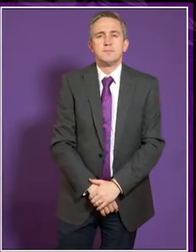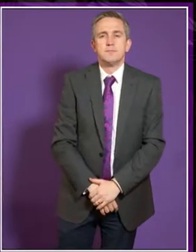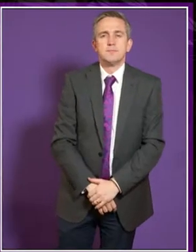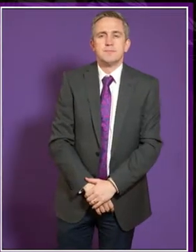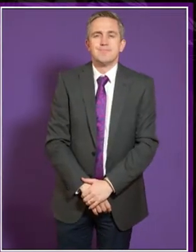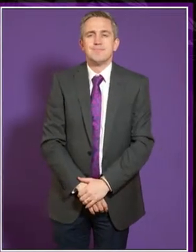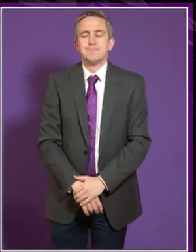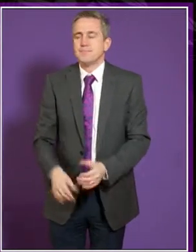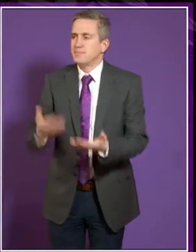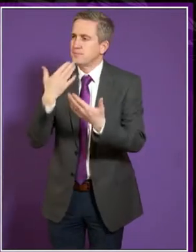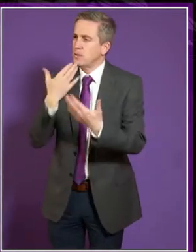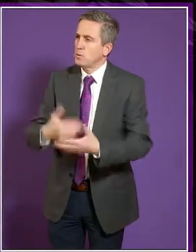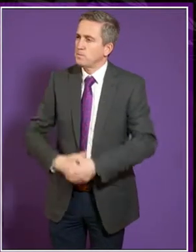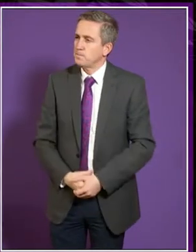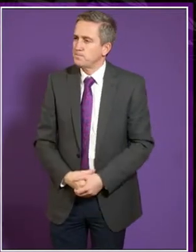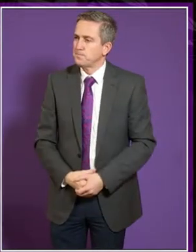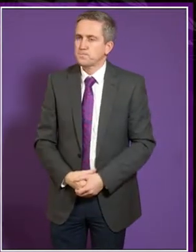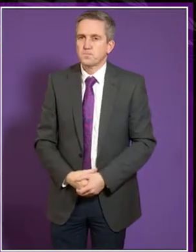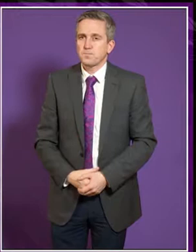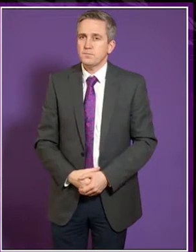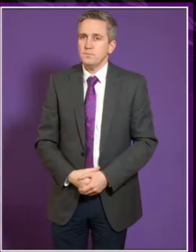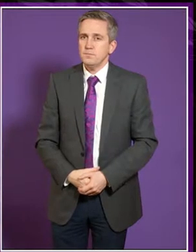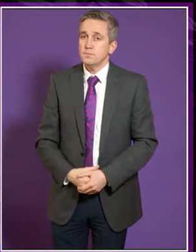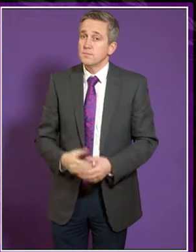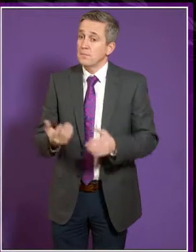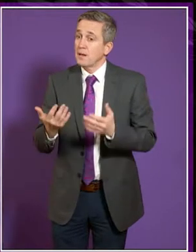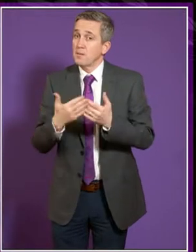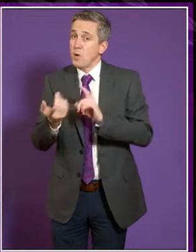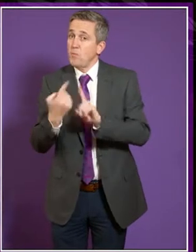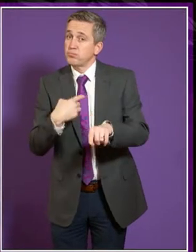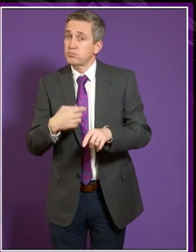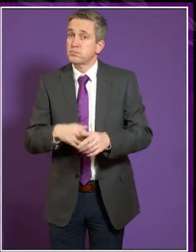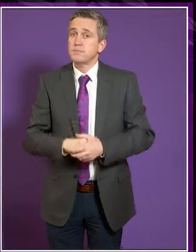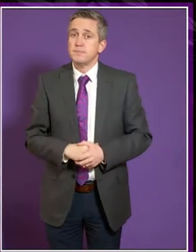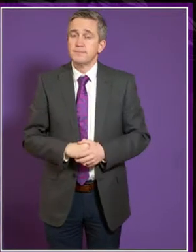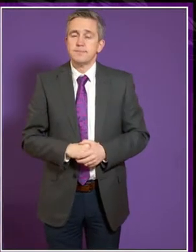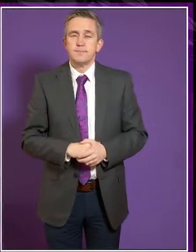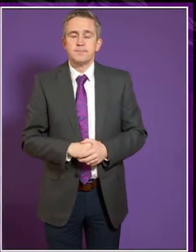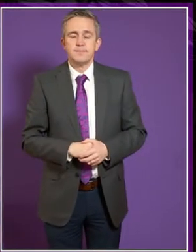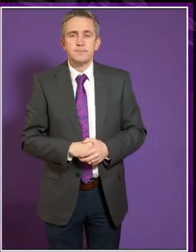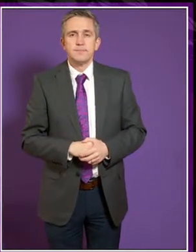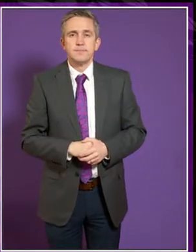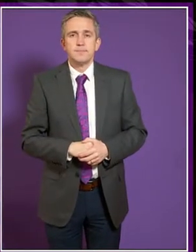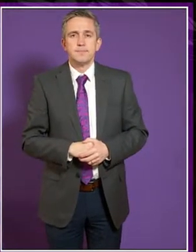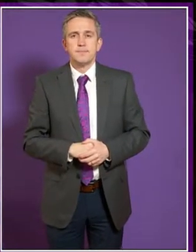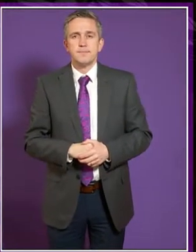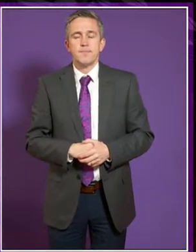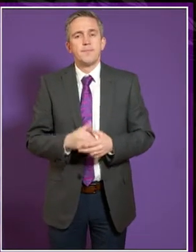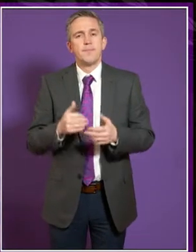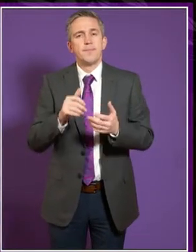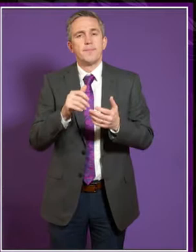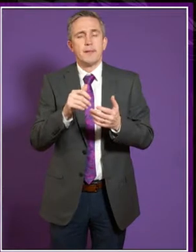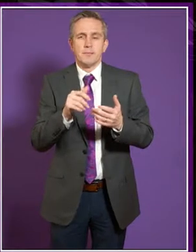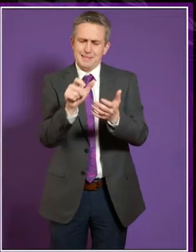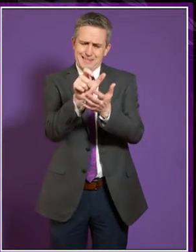I'm happy for that. Thank you. Would anybody else on the panel like to cover that? I'll just make a general comment, I think. mean, obviously disability